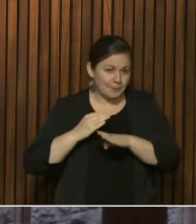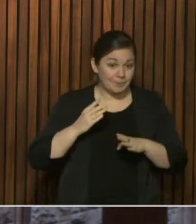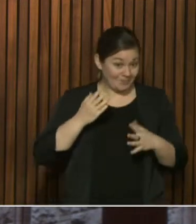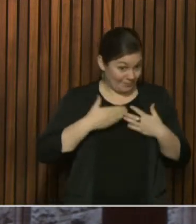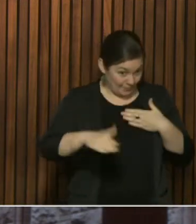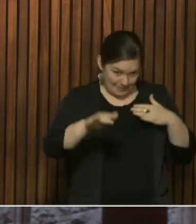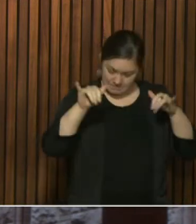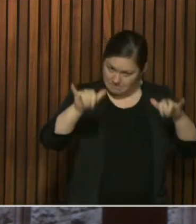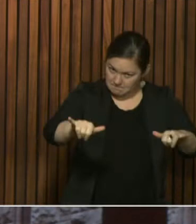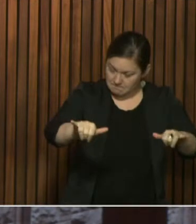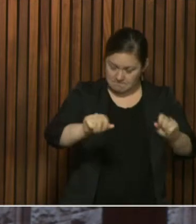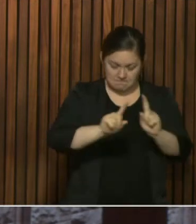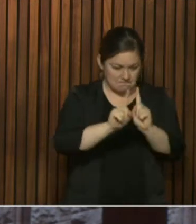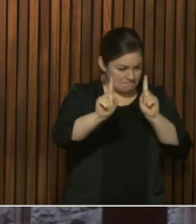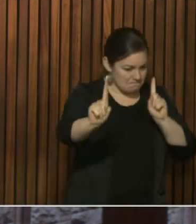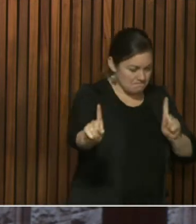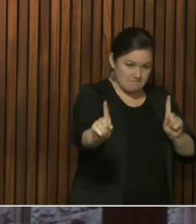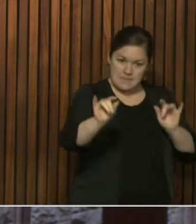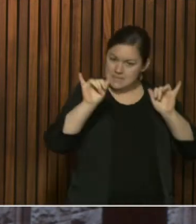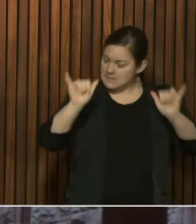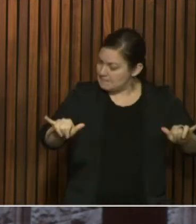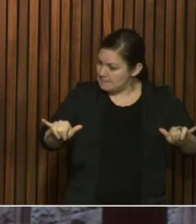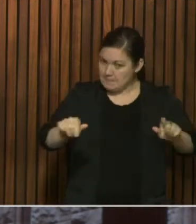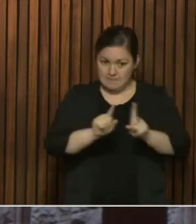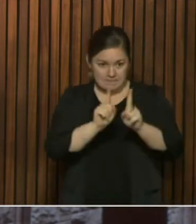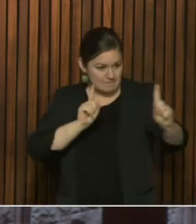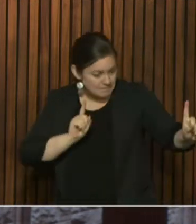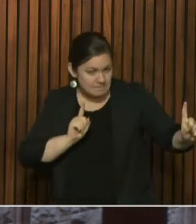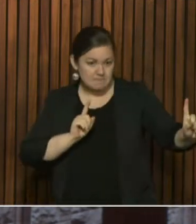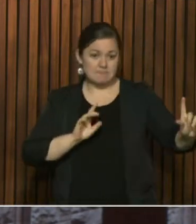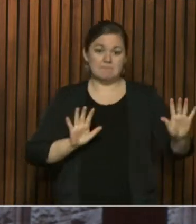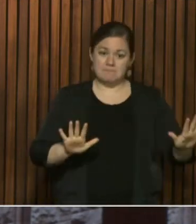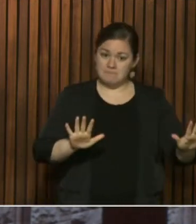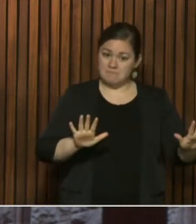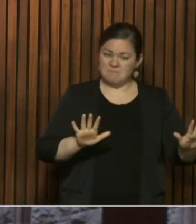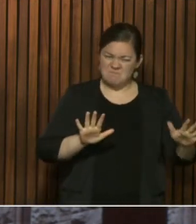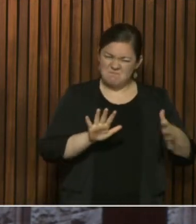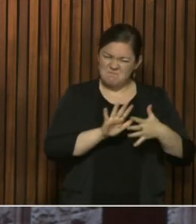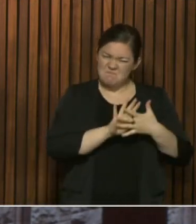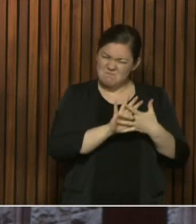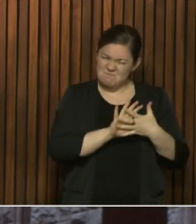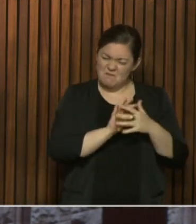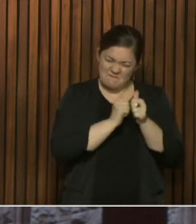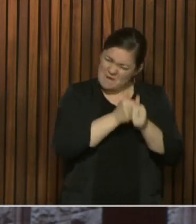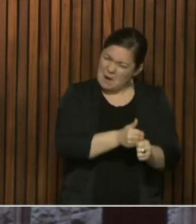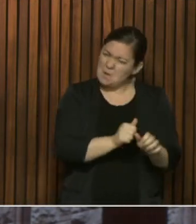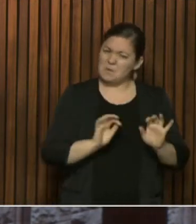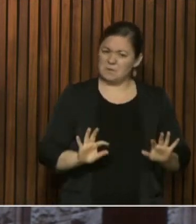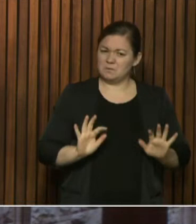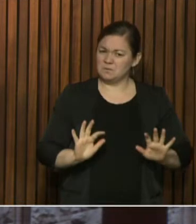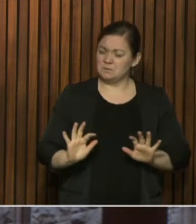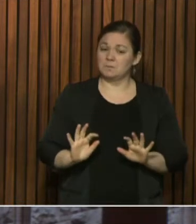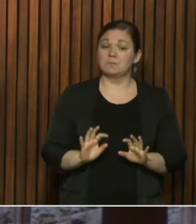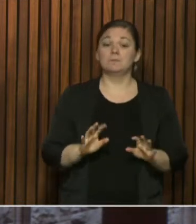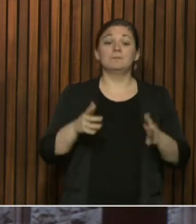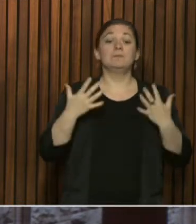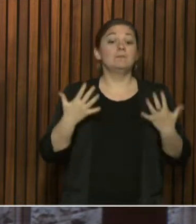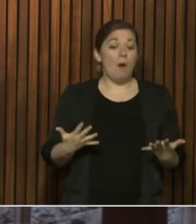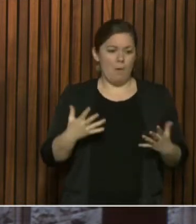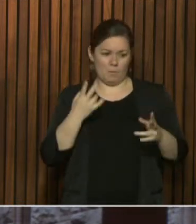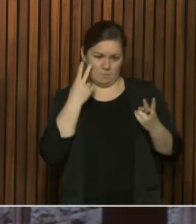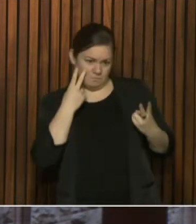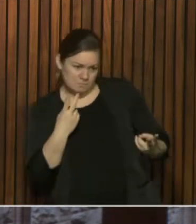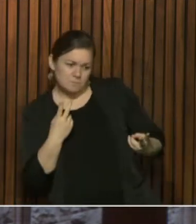people prefer the physical distancing term, and our other measures that we put in place, now we have some even further reduction in essential